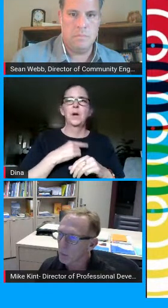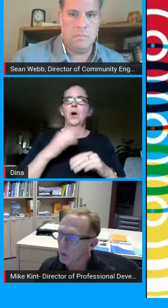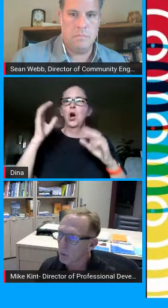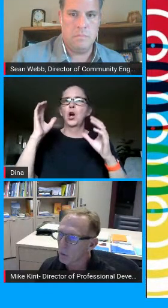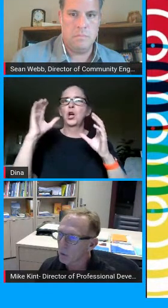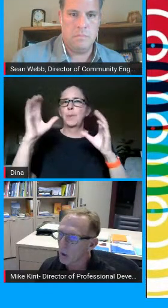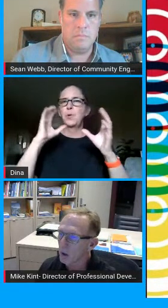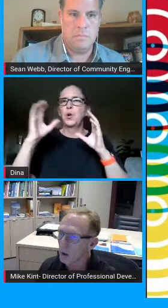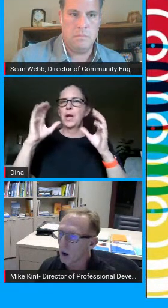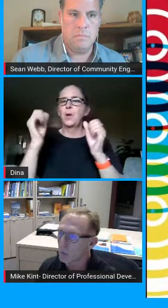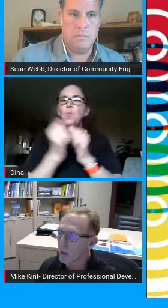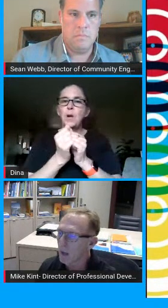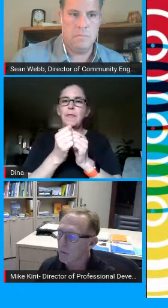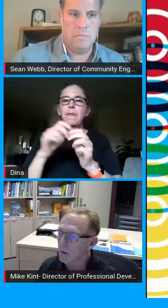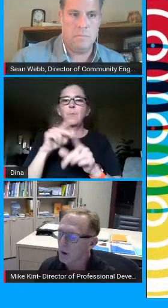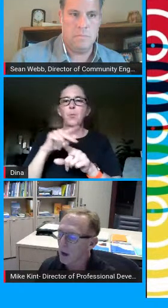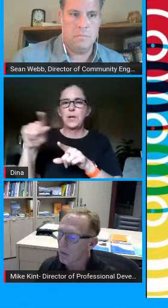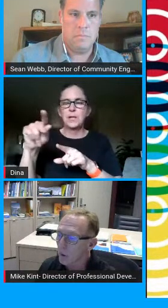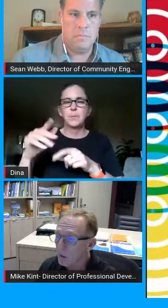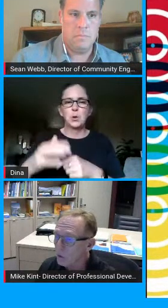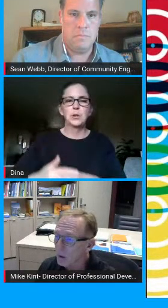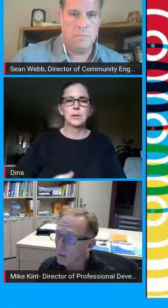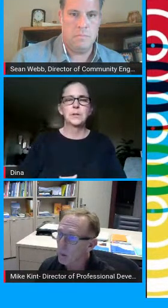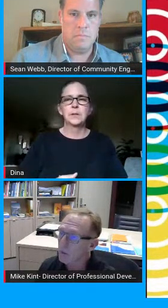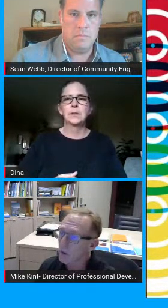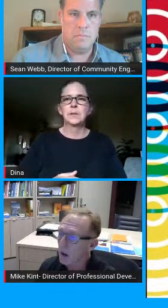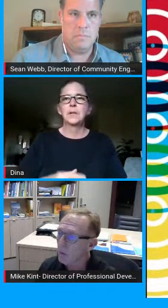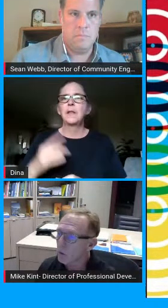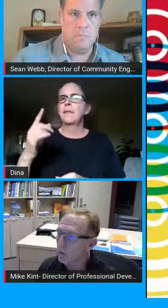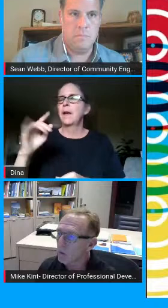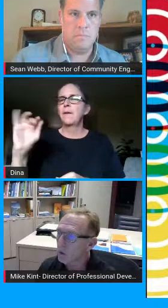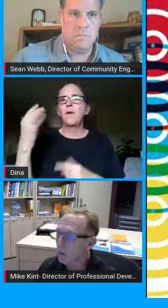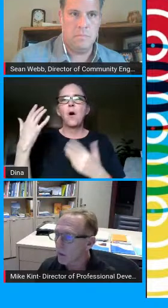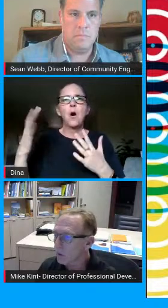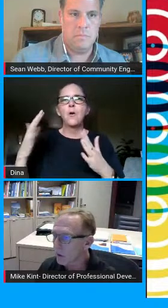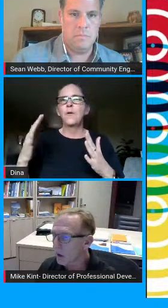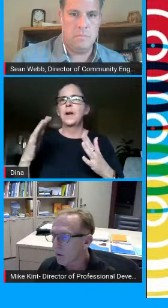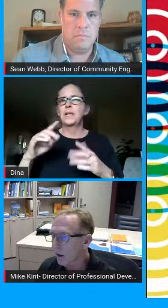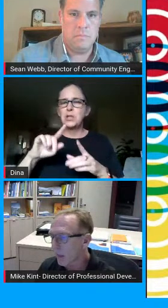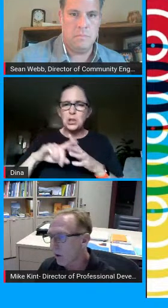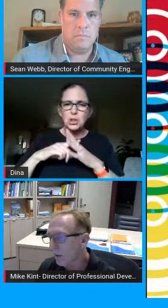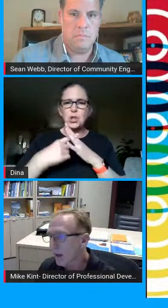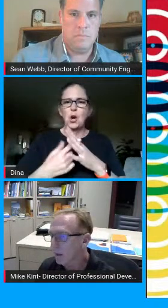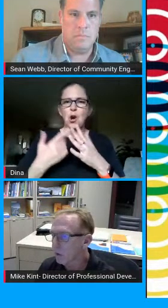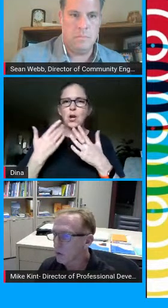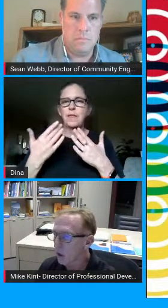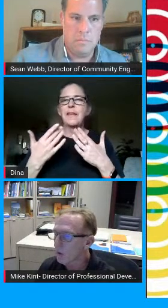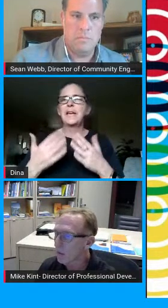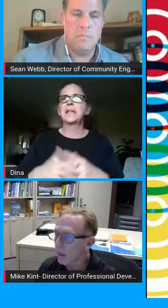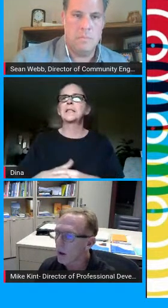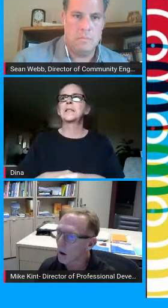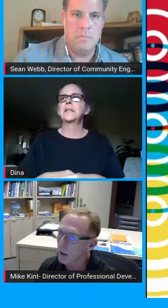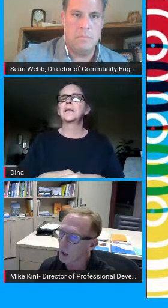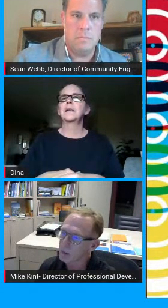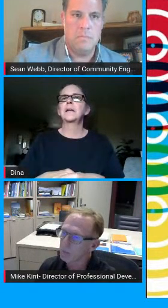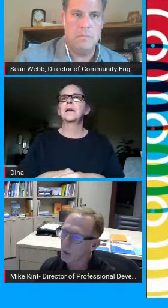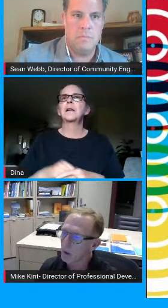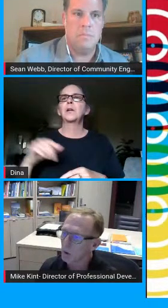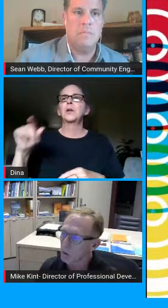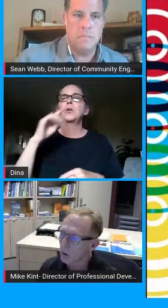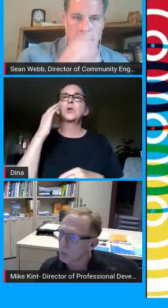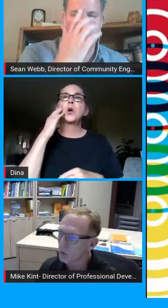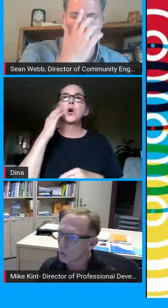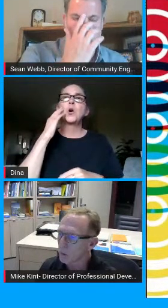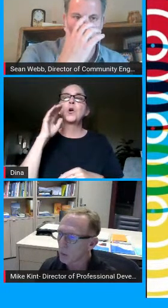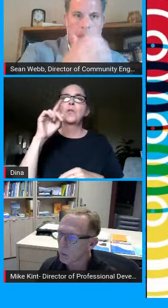principals and principals um have already started but if you haven't received certain things that are on that list know that they are coming